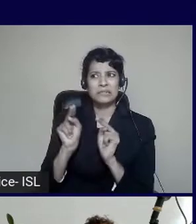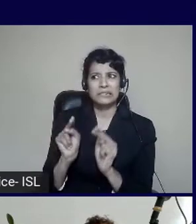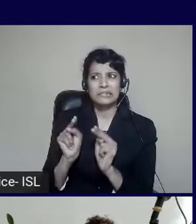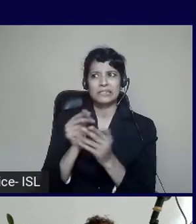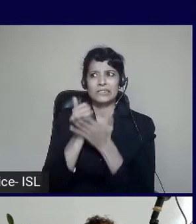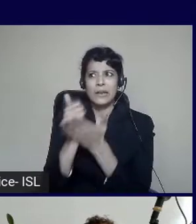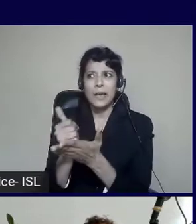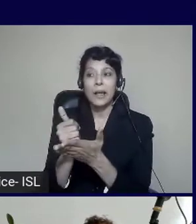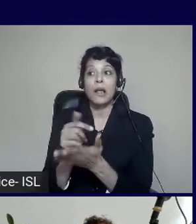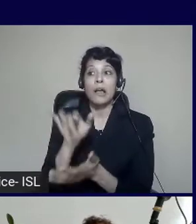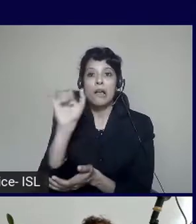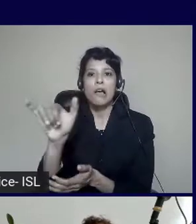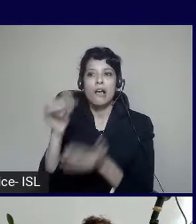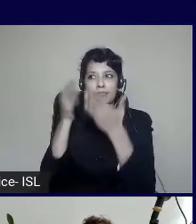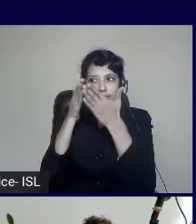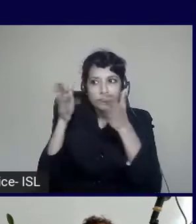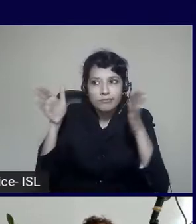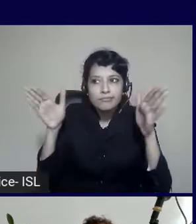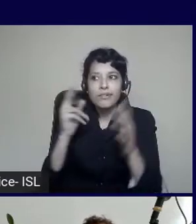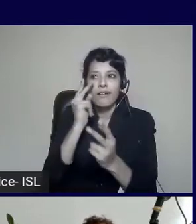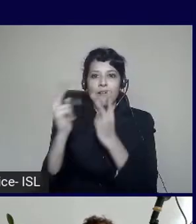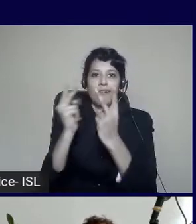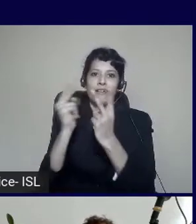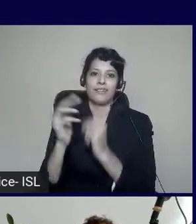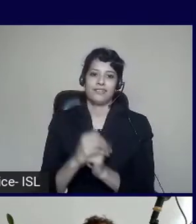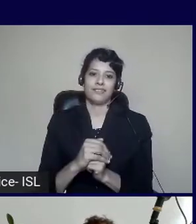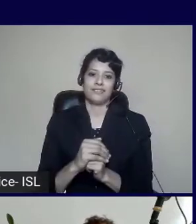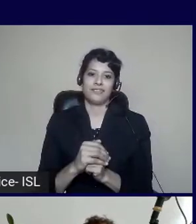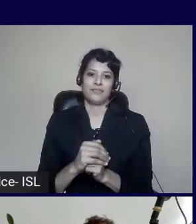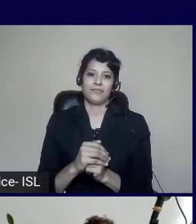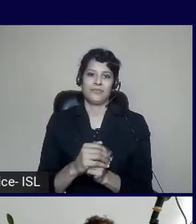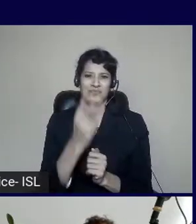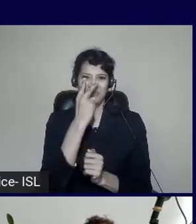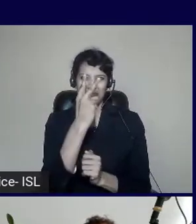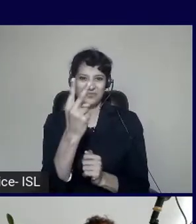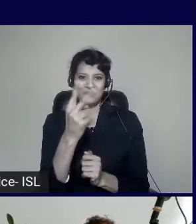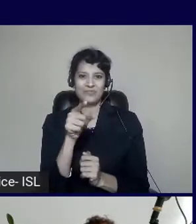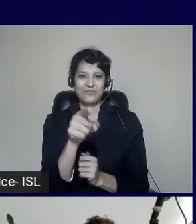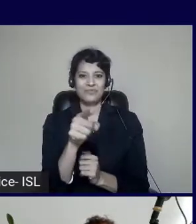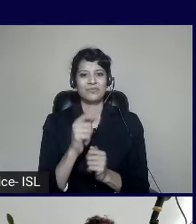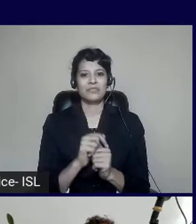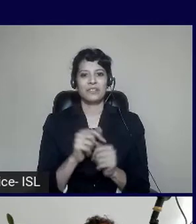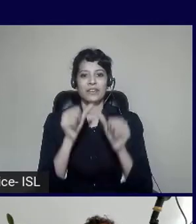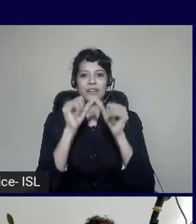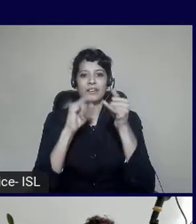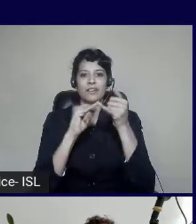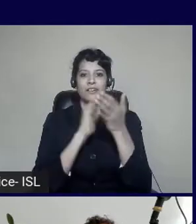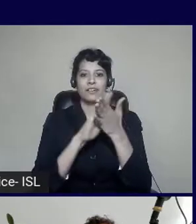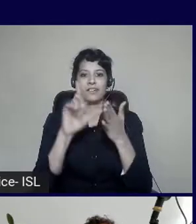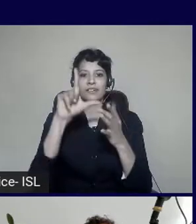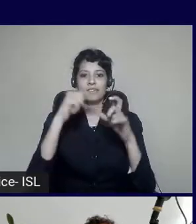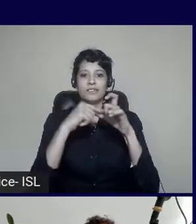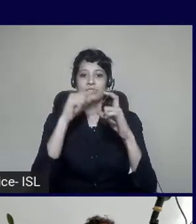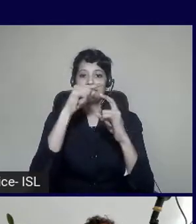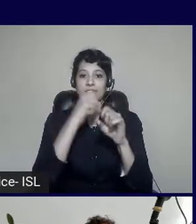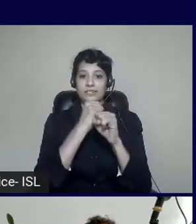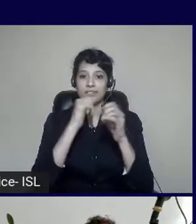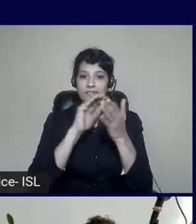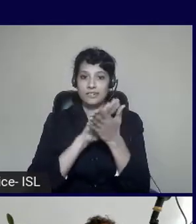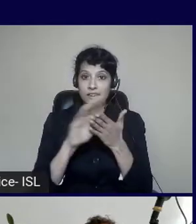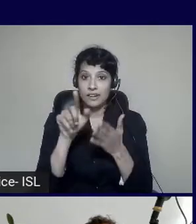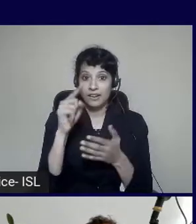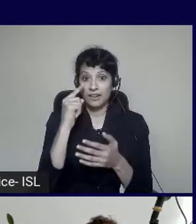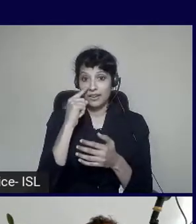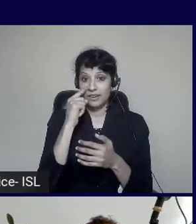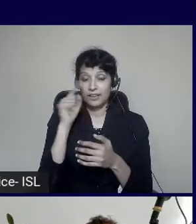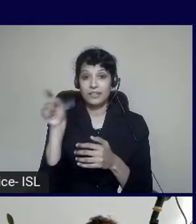the persona spectrums created by the UK government. And I'm going to introduce you to Ashley, a 24-year-old arts graduate and administrative assistant. And